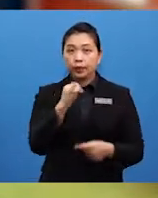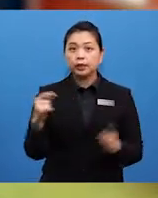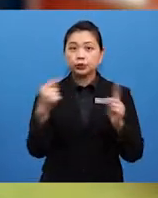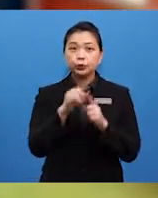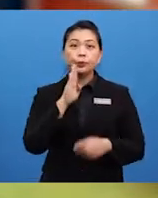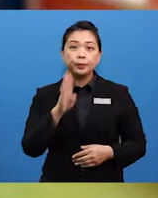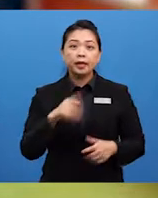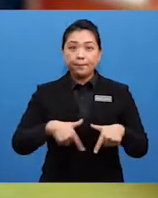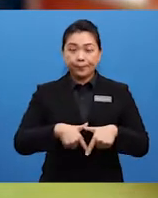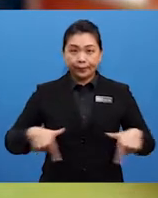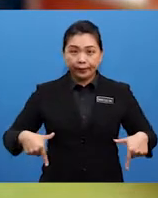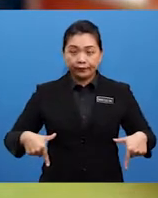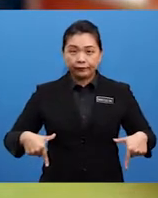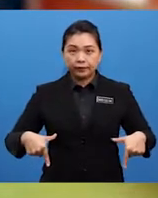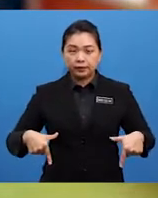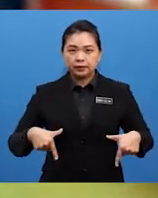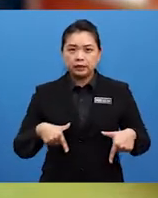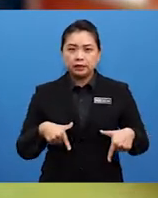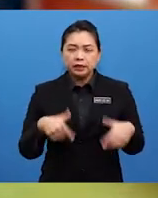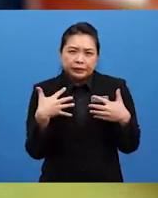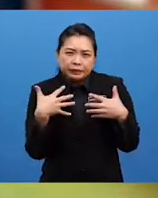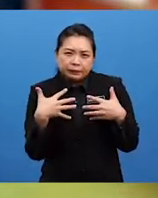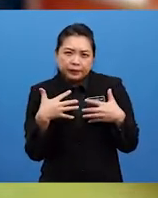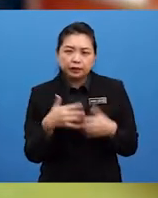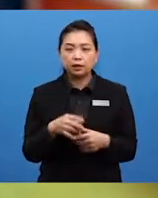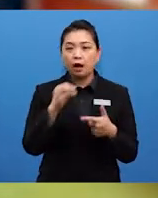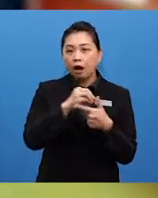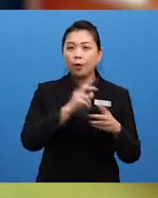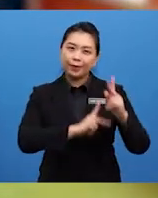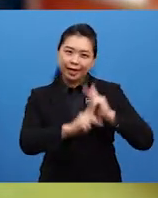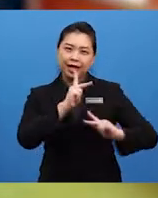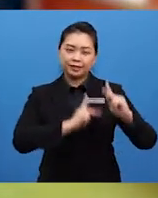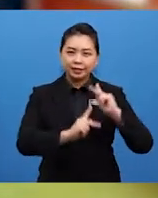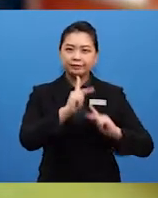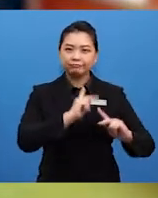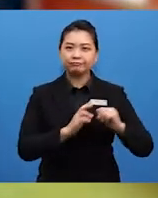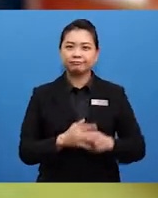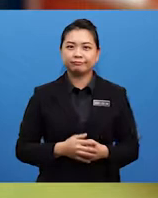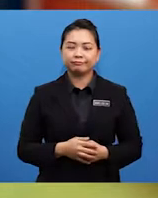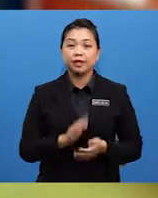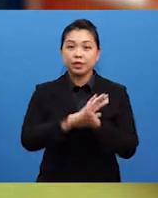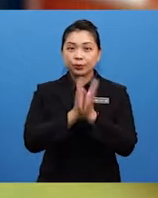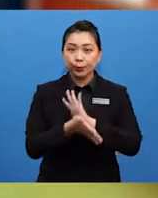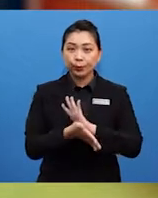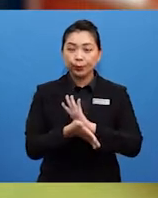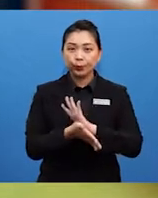they going to be brave, timid or polite?